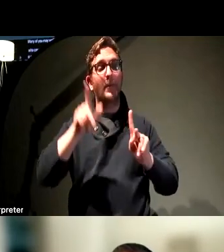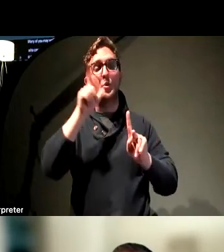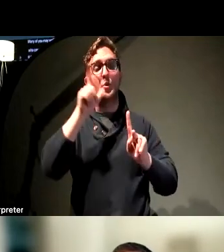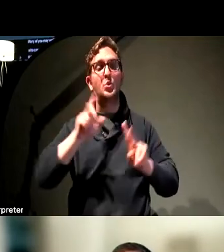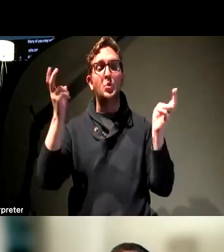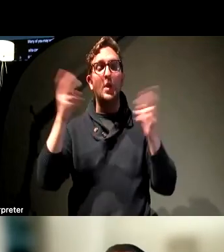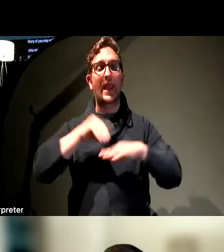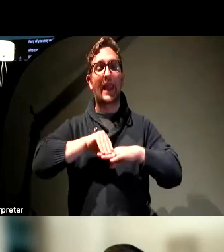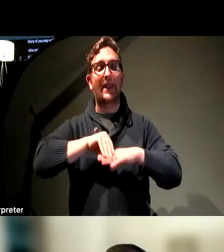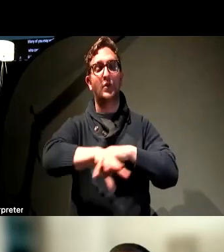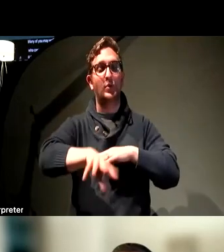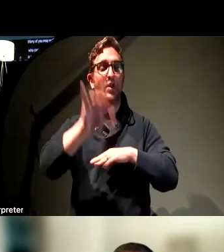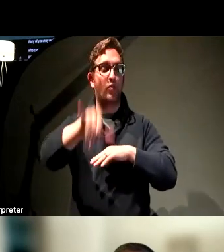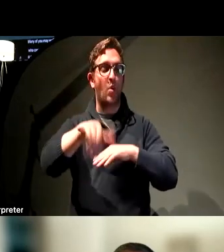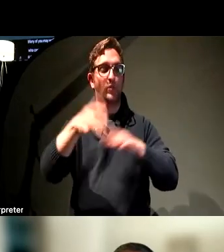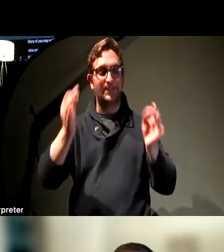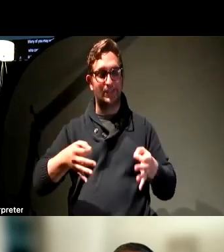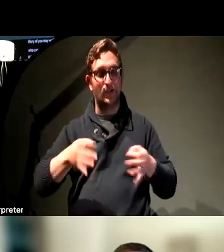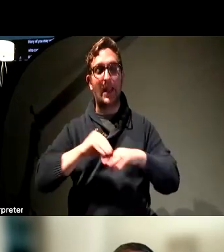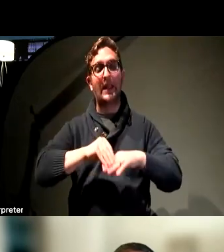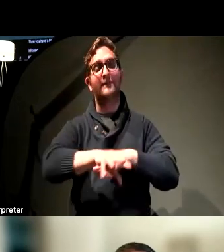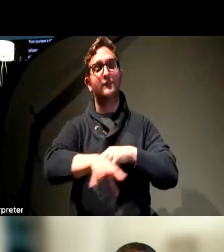decisions that influence the direction of things.